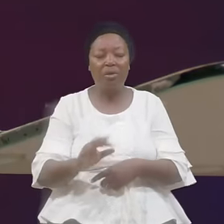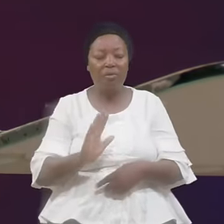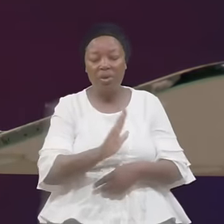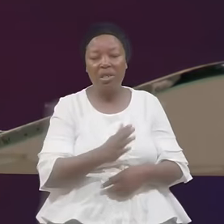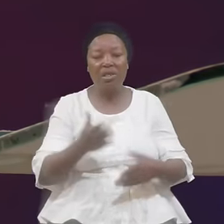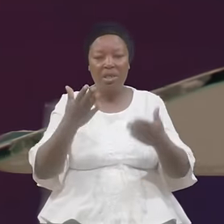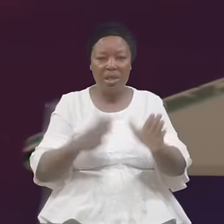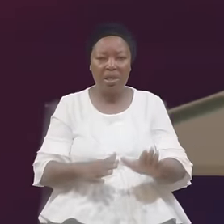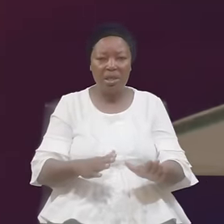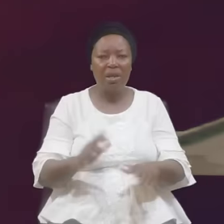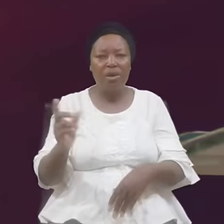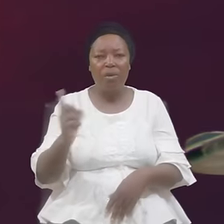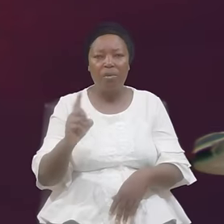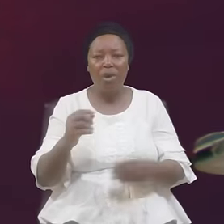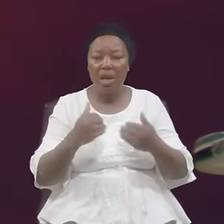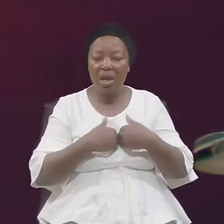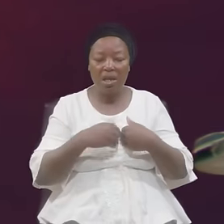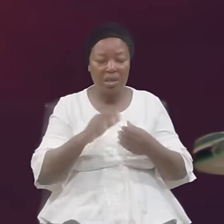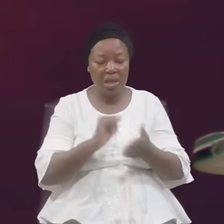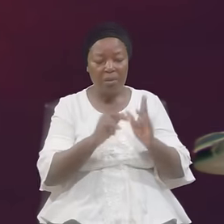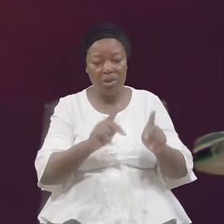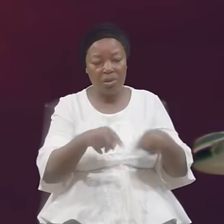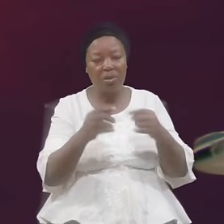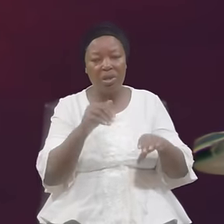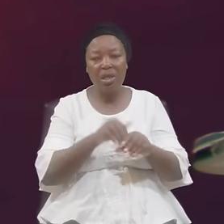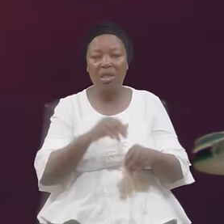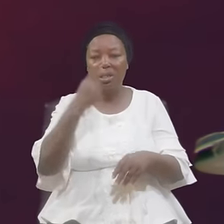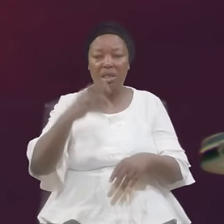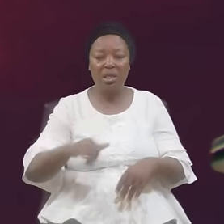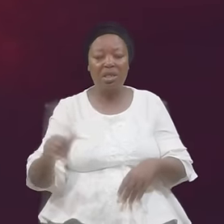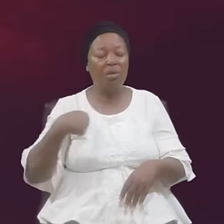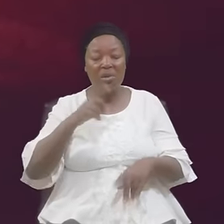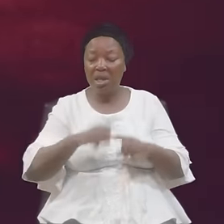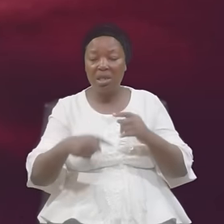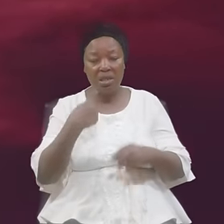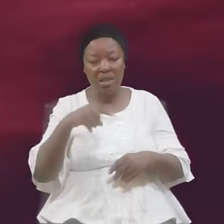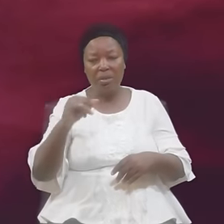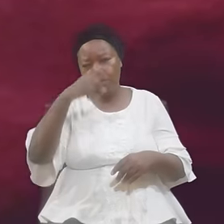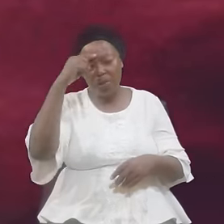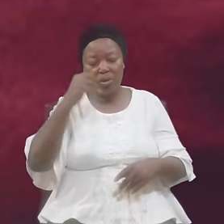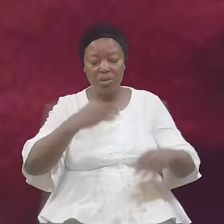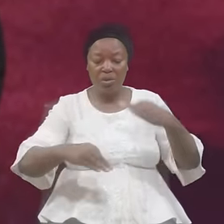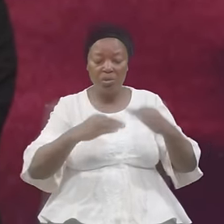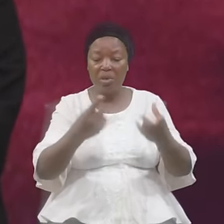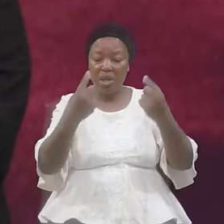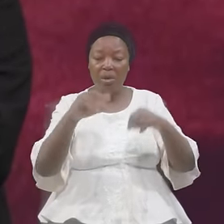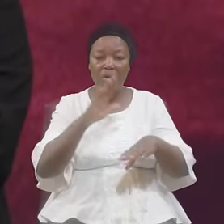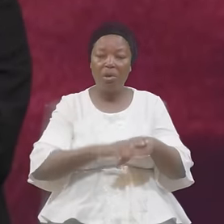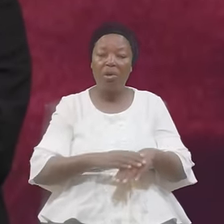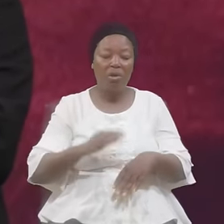Where Is He Gone In Eternity We Can Tell Because Judgment Came On Him